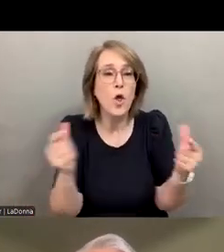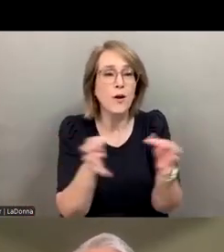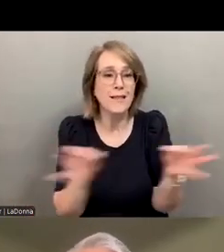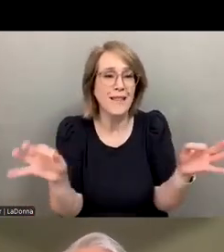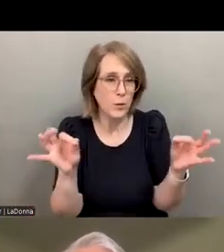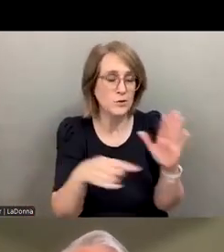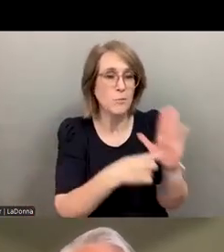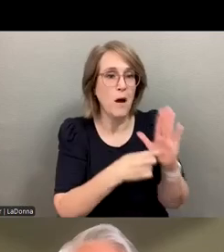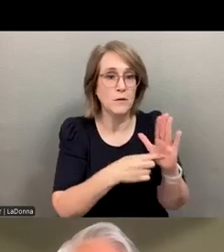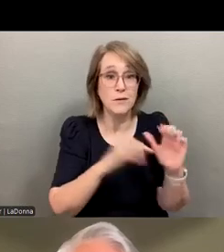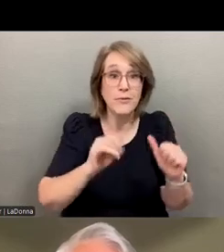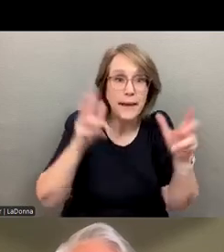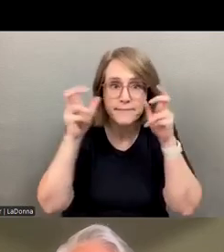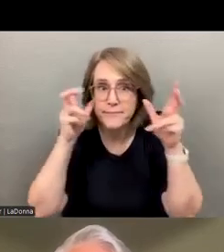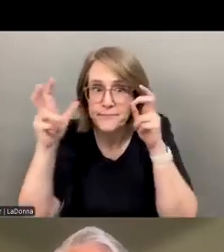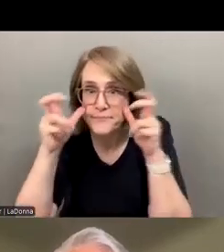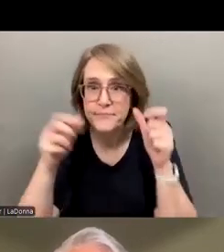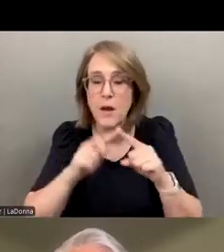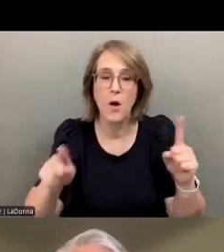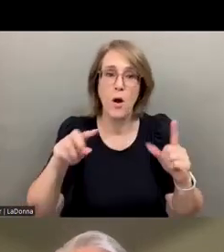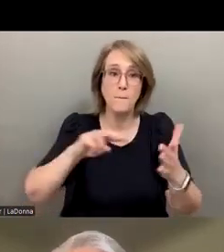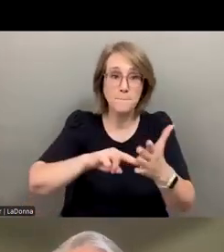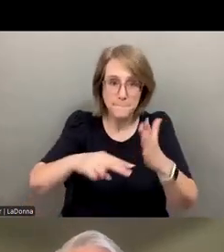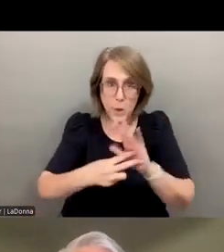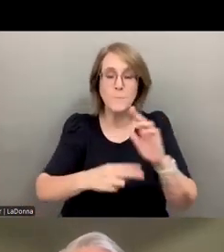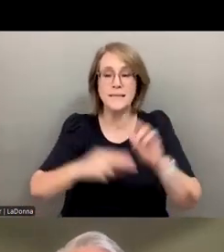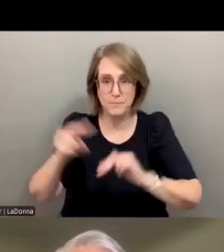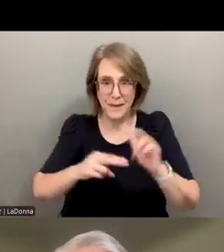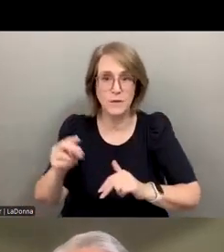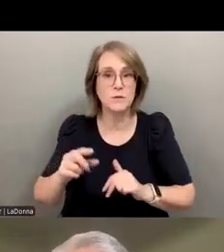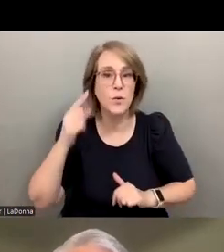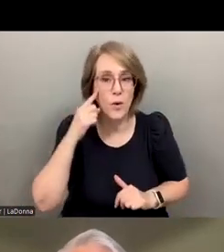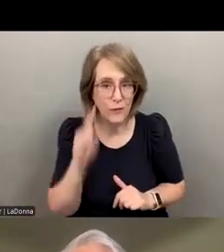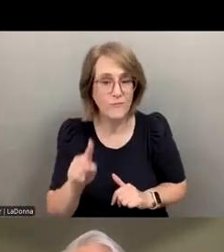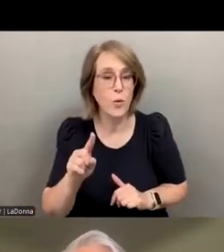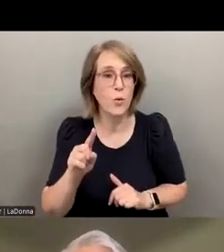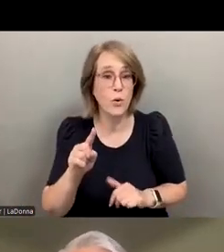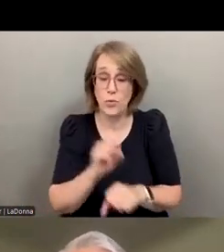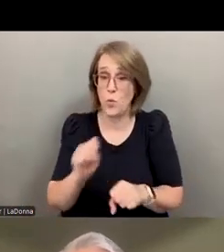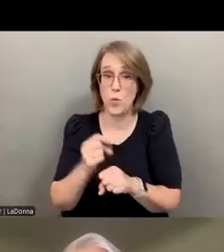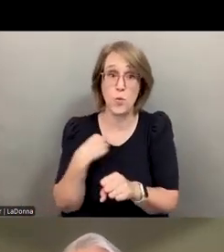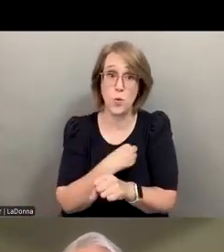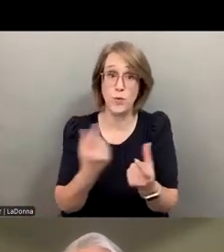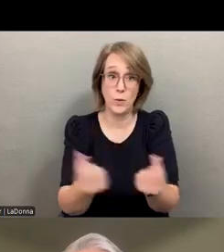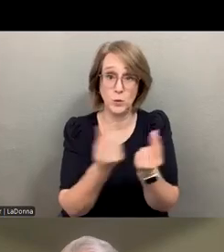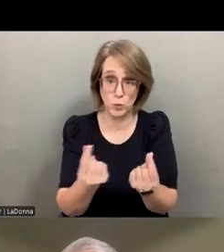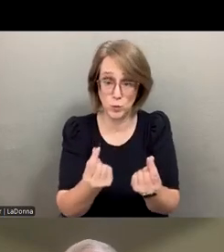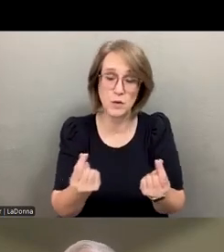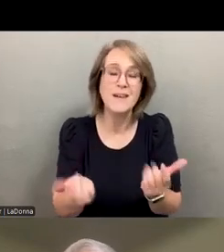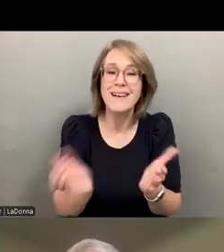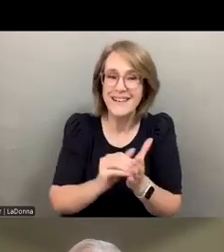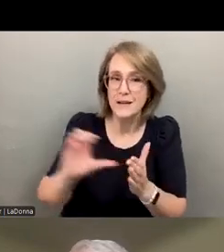listen and all the other applications out there are purpose-built for the work that we do. so, you know,